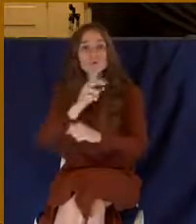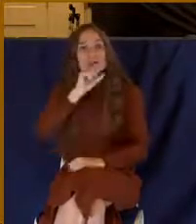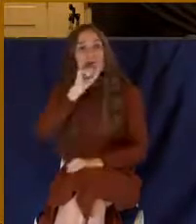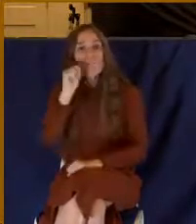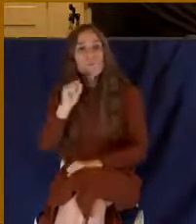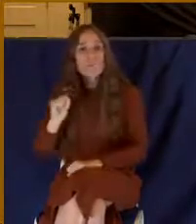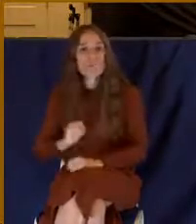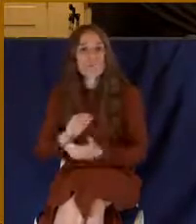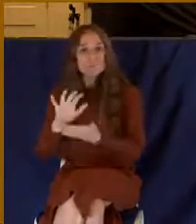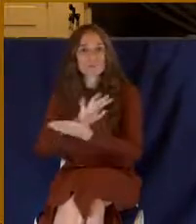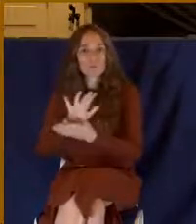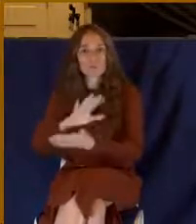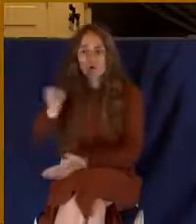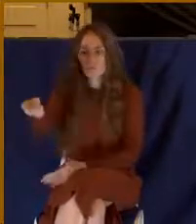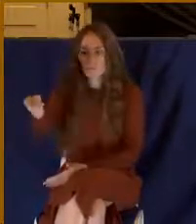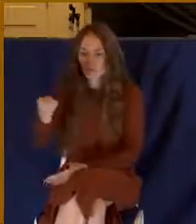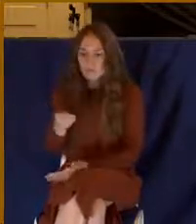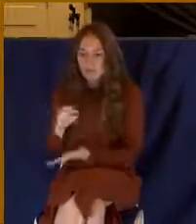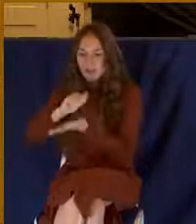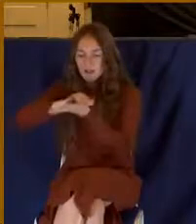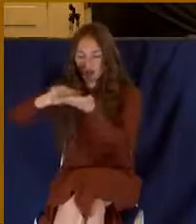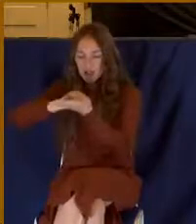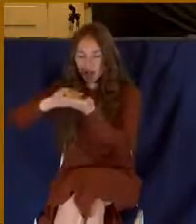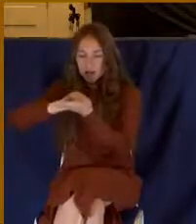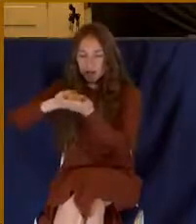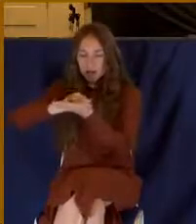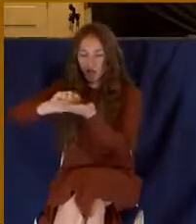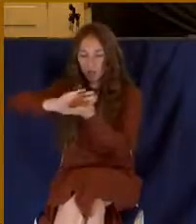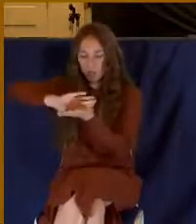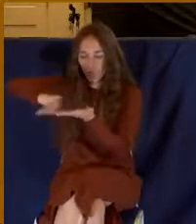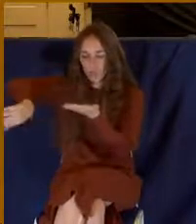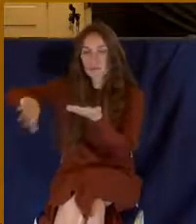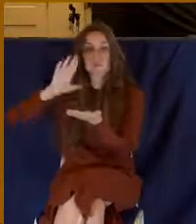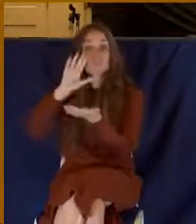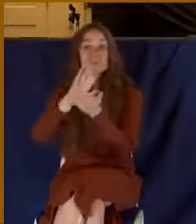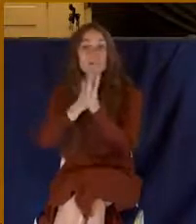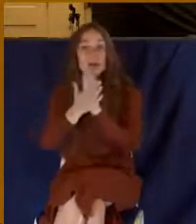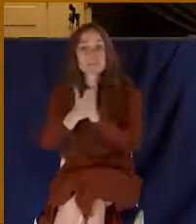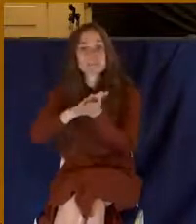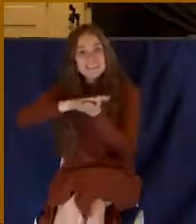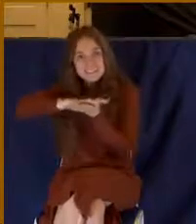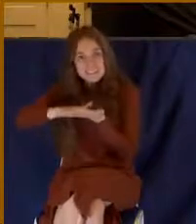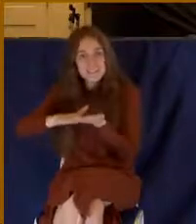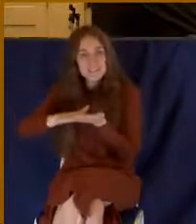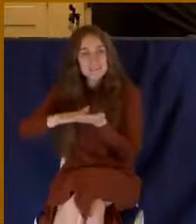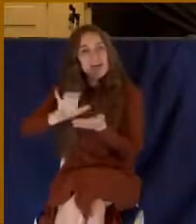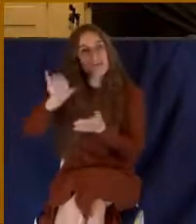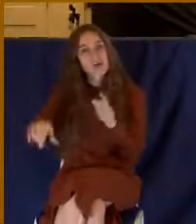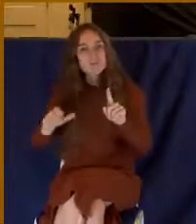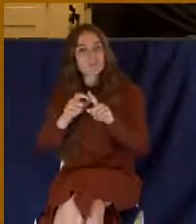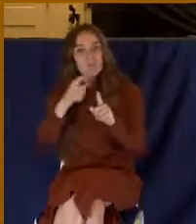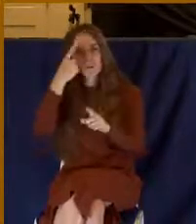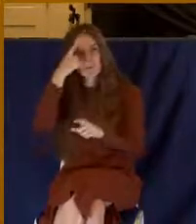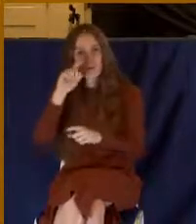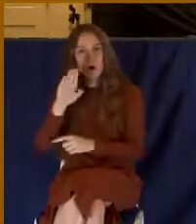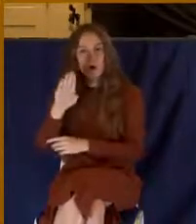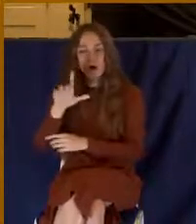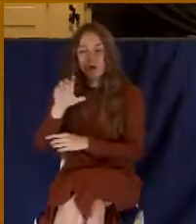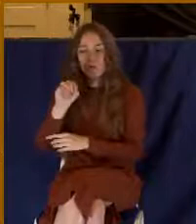and it would be fresh. It would be completely gone. And this is the word here for blotting out.